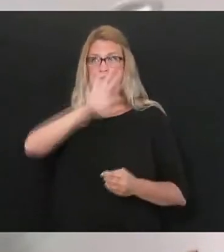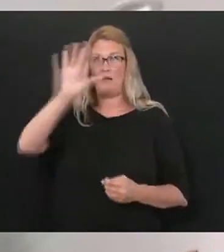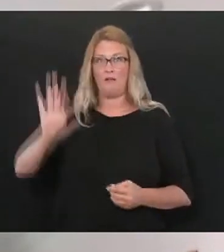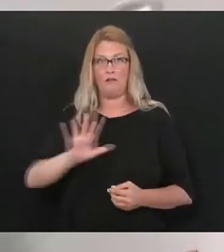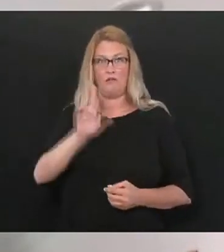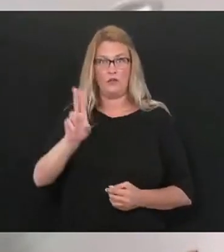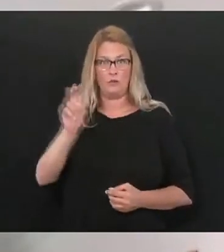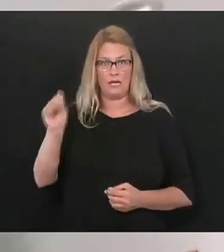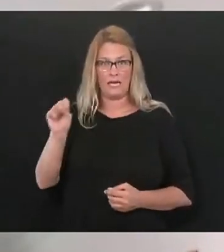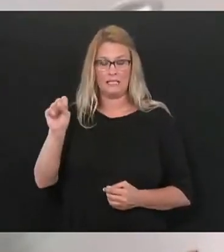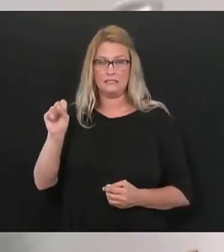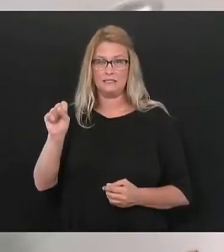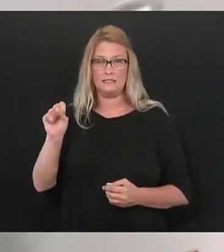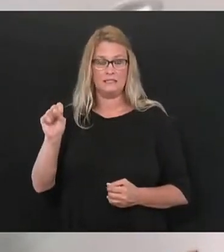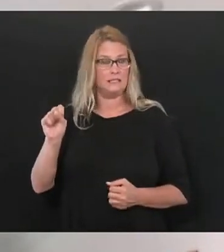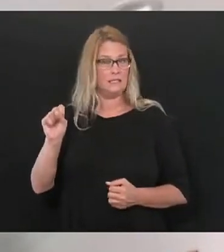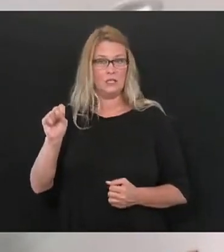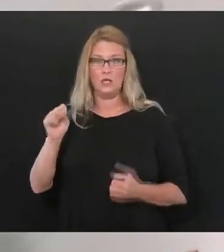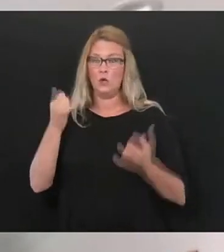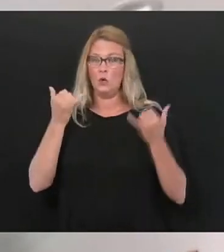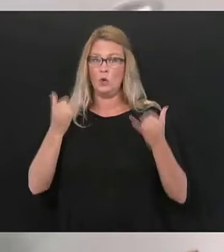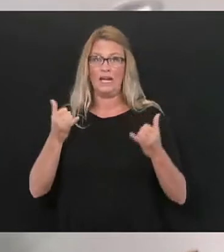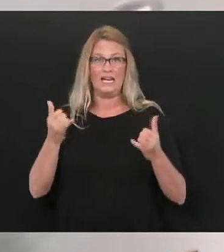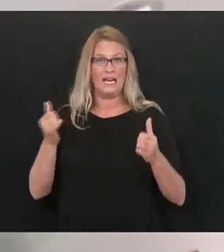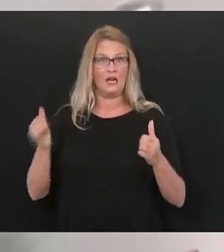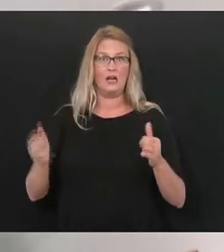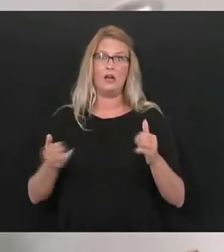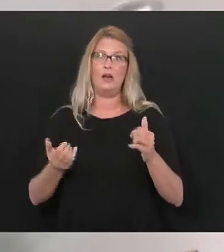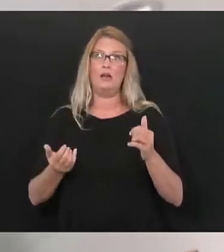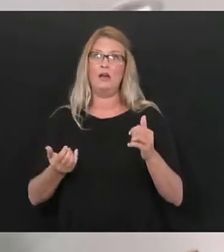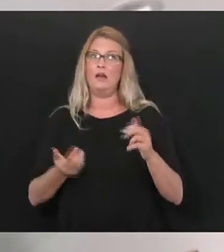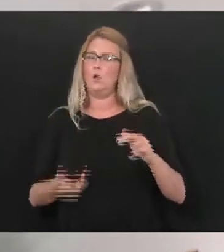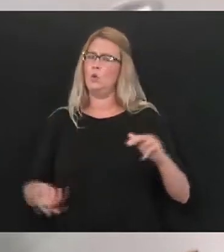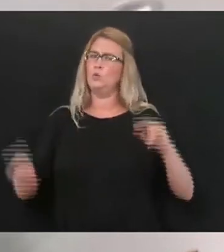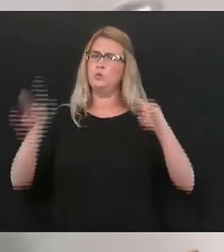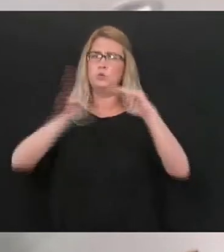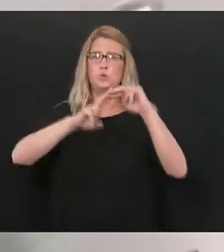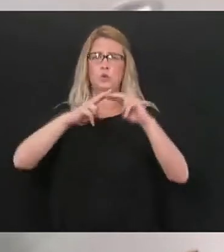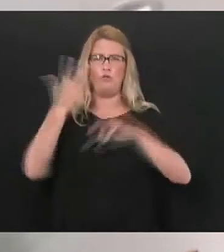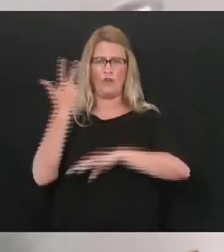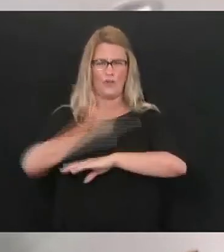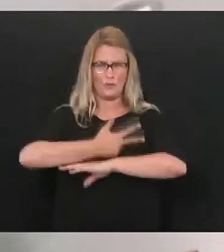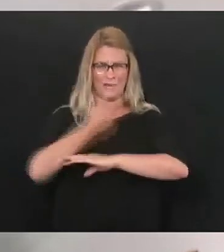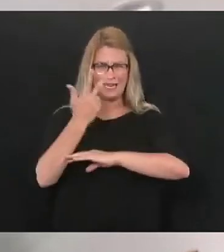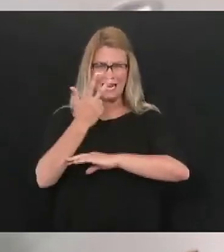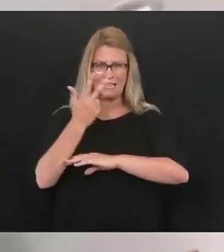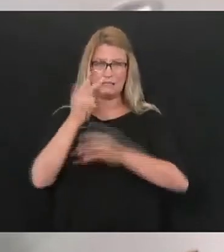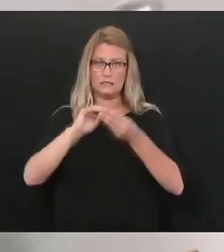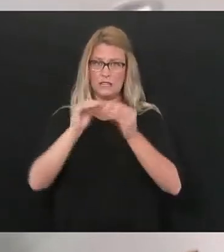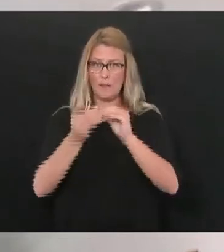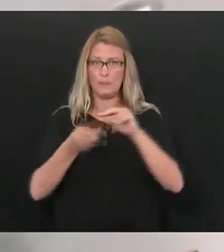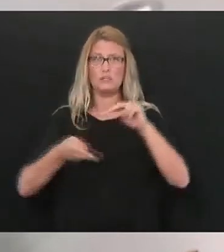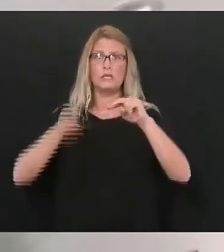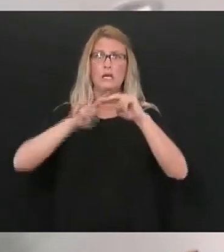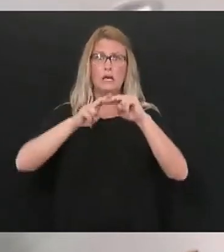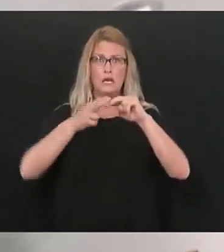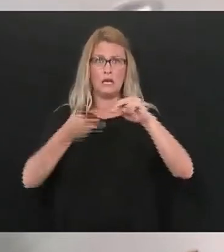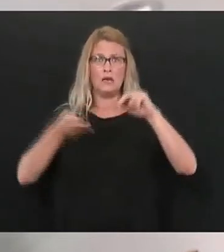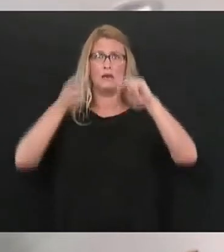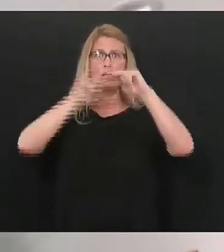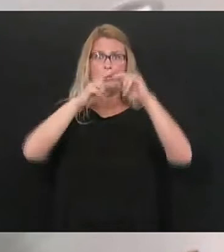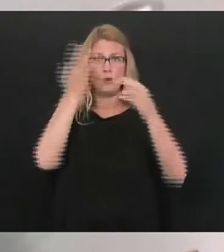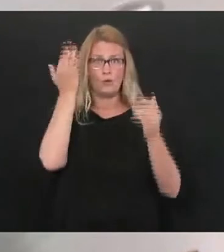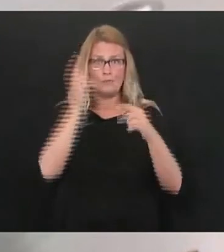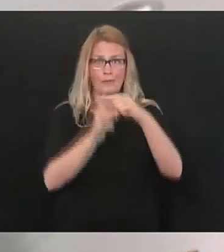an all-time record high three days of last week for the number of positive coronavirus